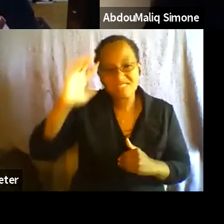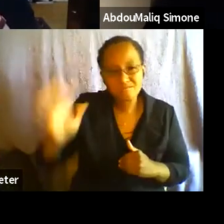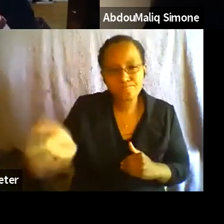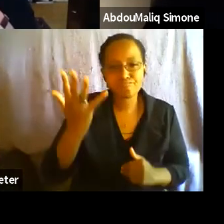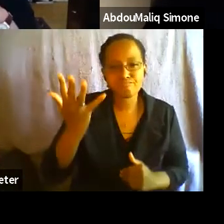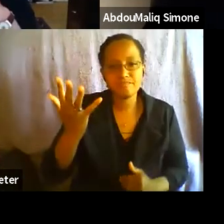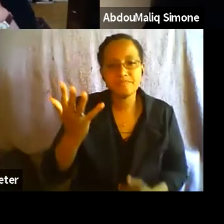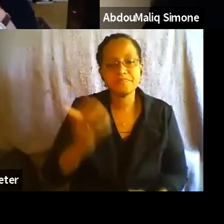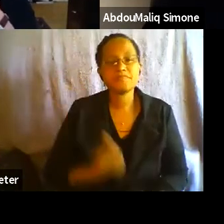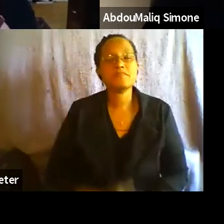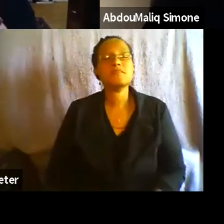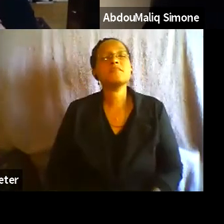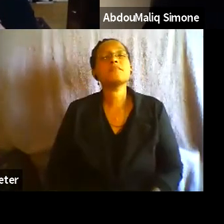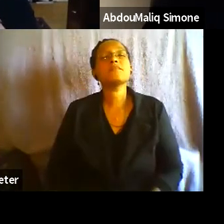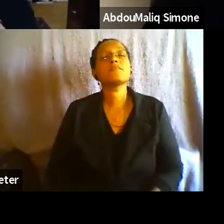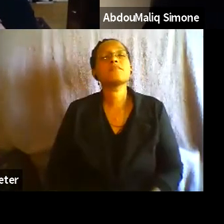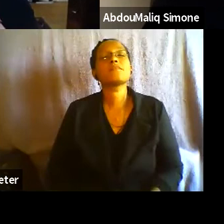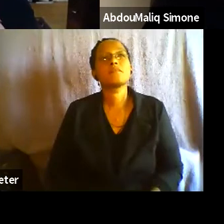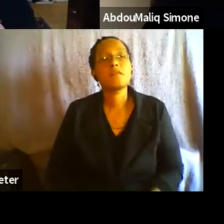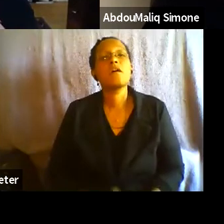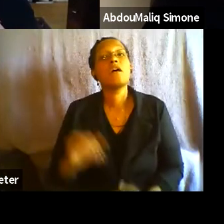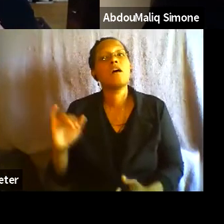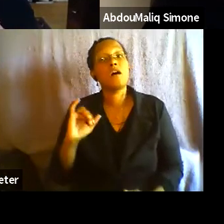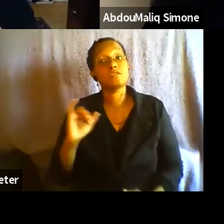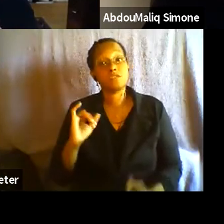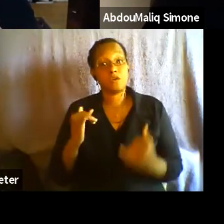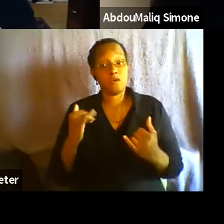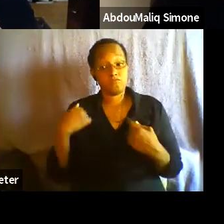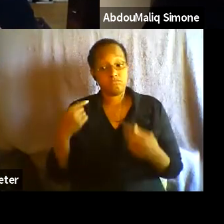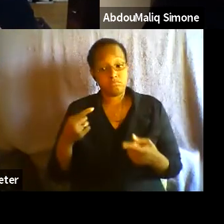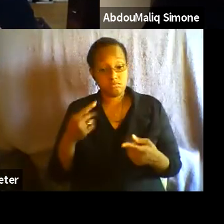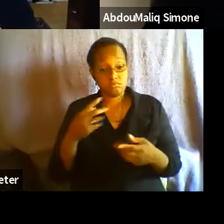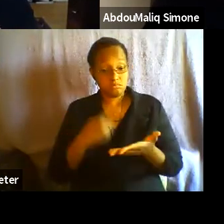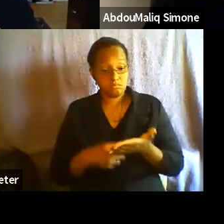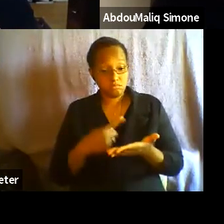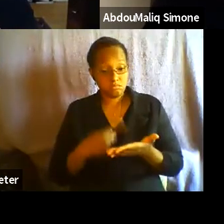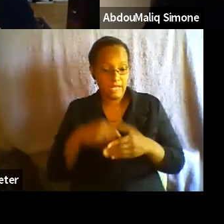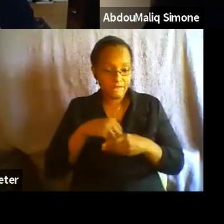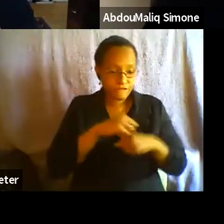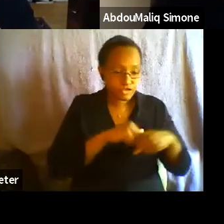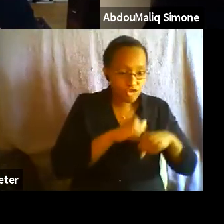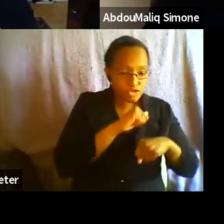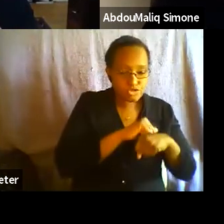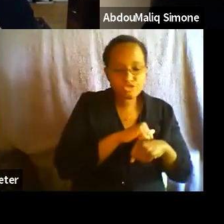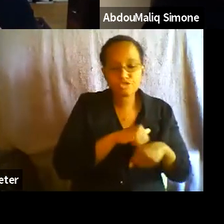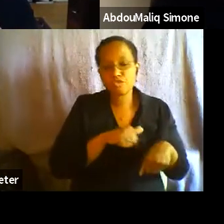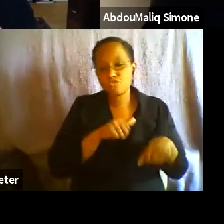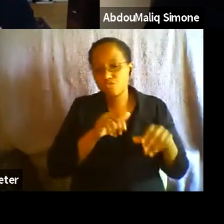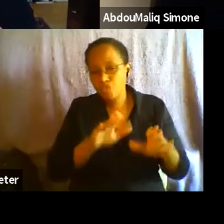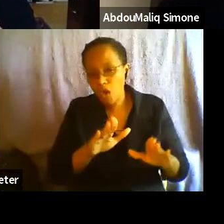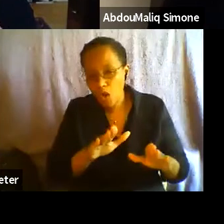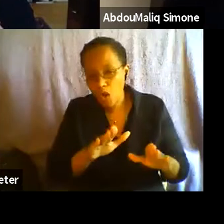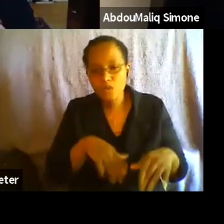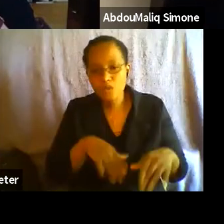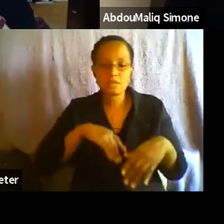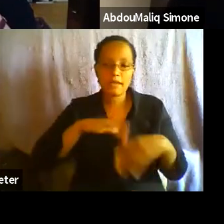is that we've been talking about infrastructures and, and, and, you know, roads and connections and what is